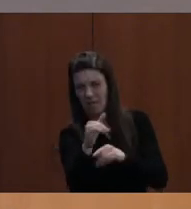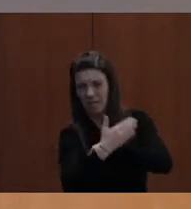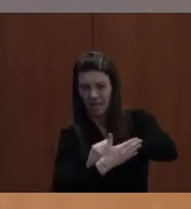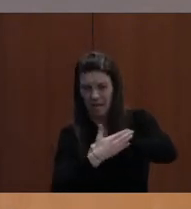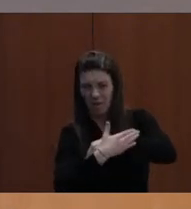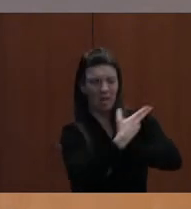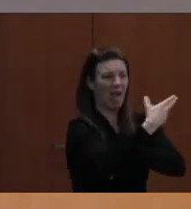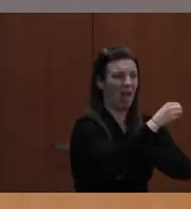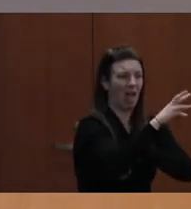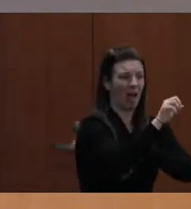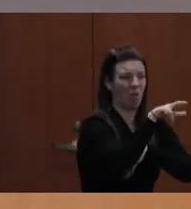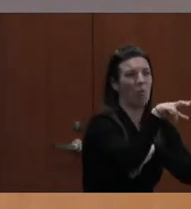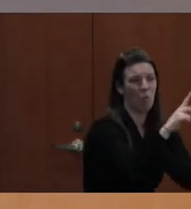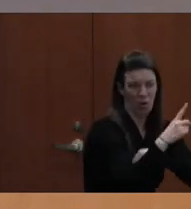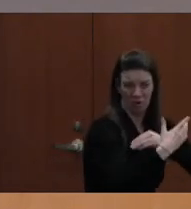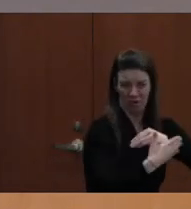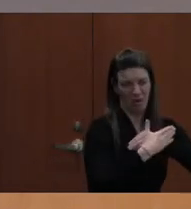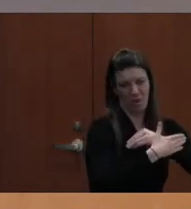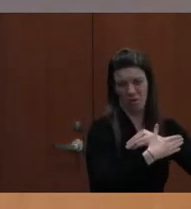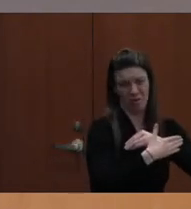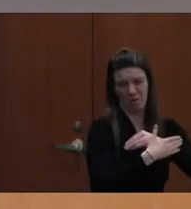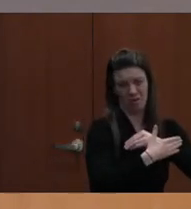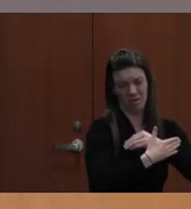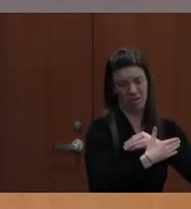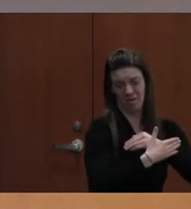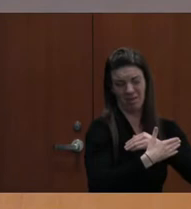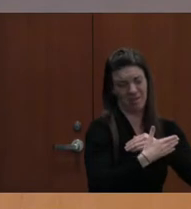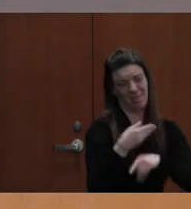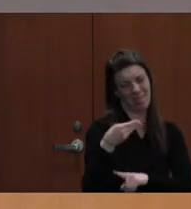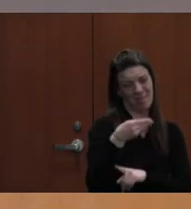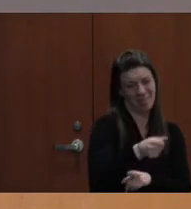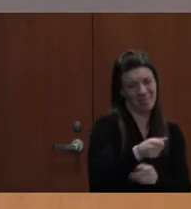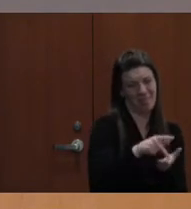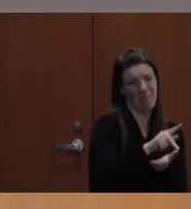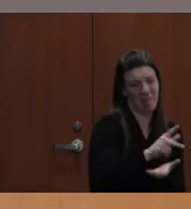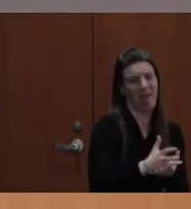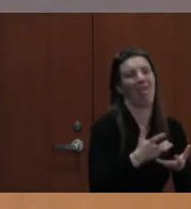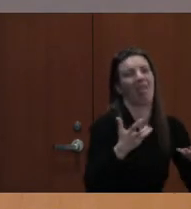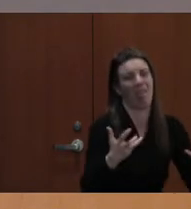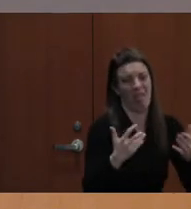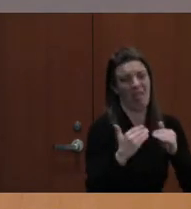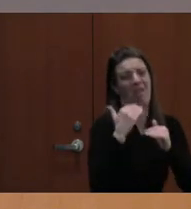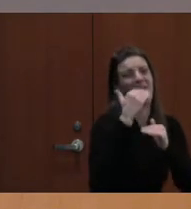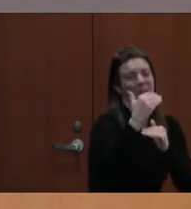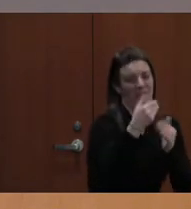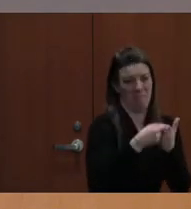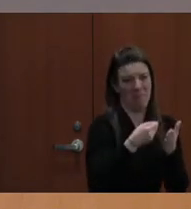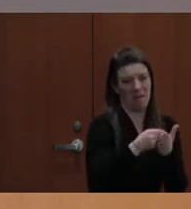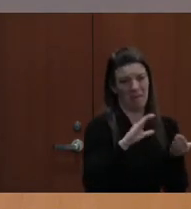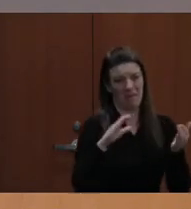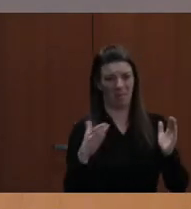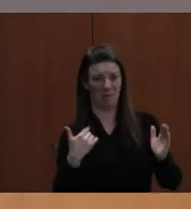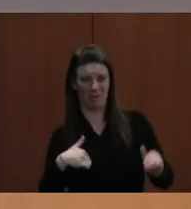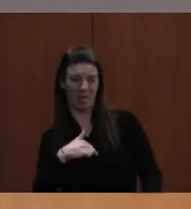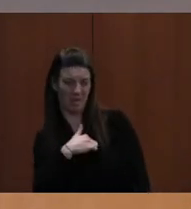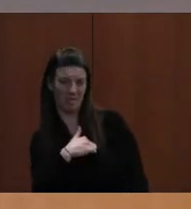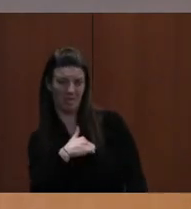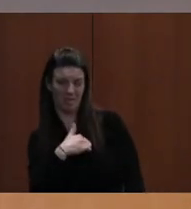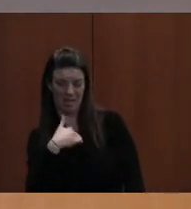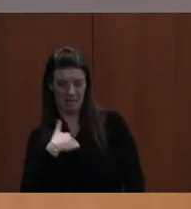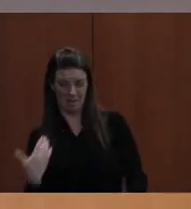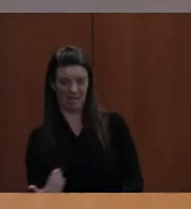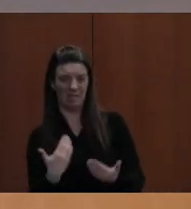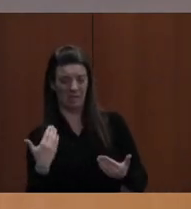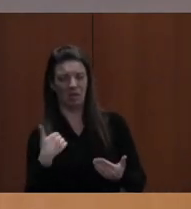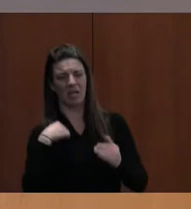PAYING BETTER MONEY FOR A LOT OF THINGS. WHEN I WAS THE AD HERE IN THIS COUNTY, I WAS MAKING, AT WILLIAMSPORT HIGH SCHOOL, I